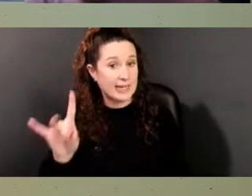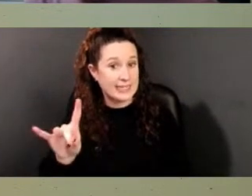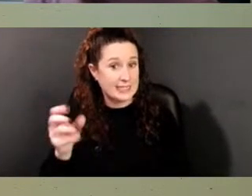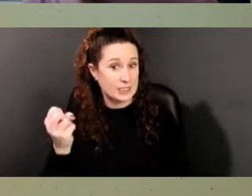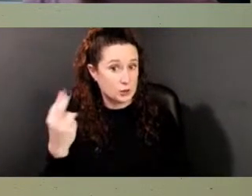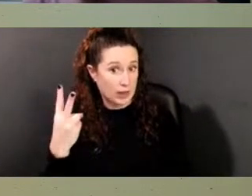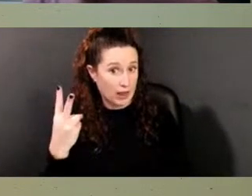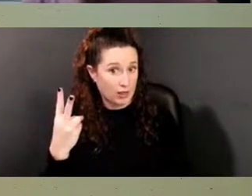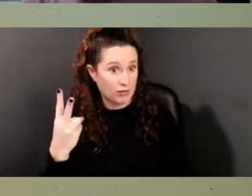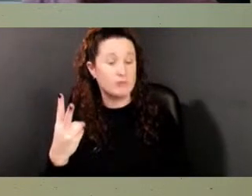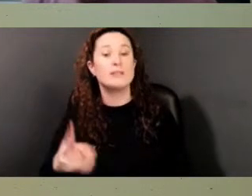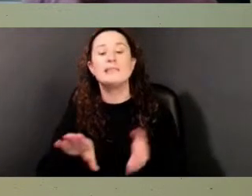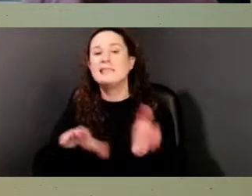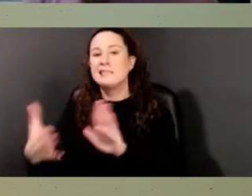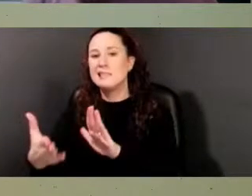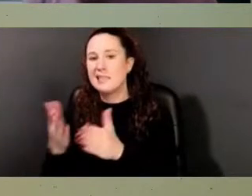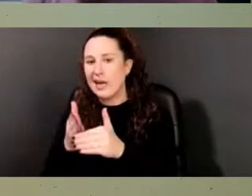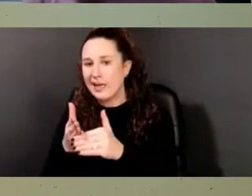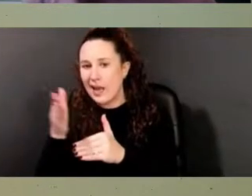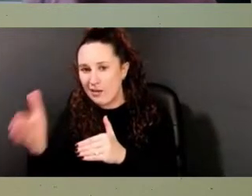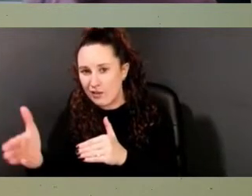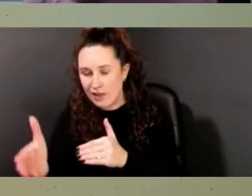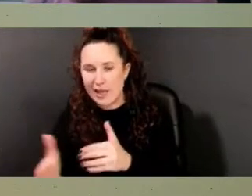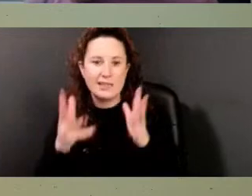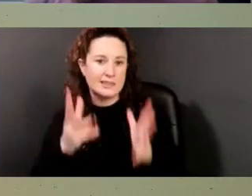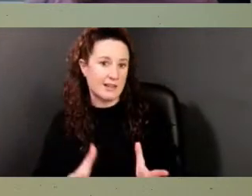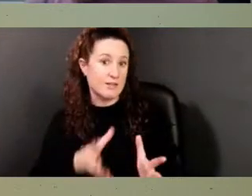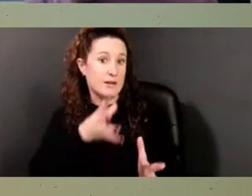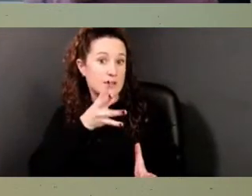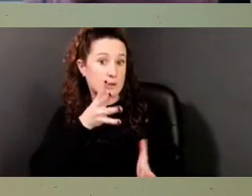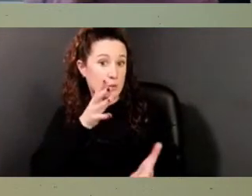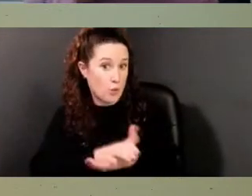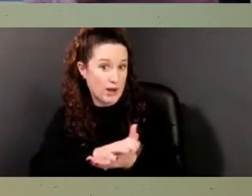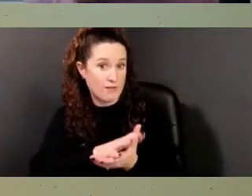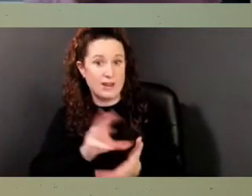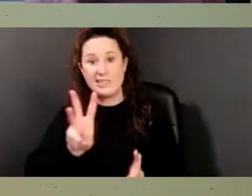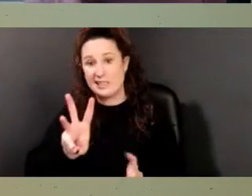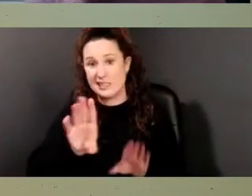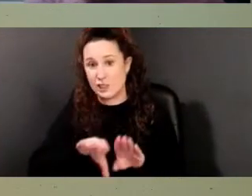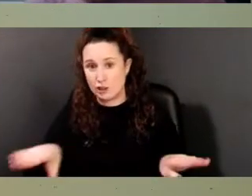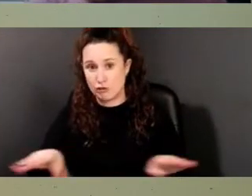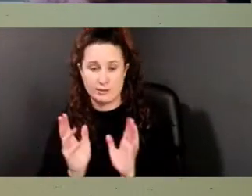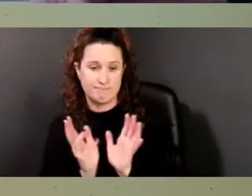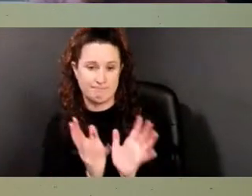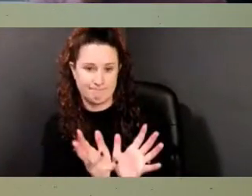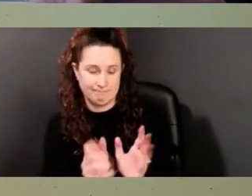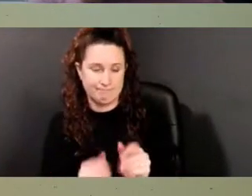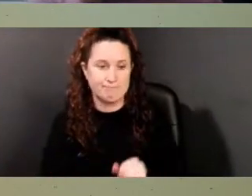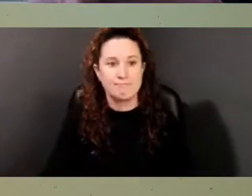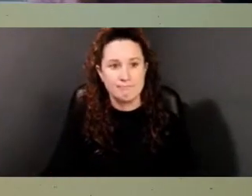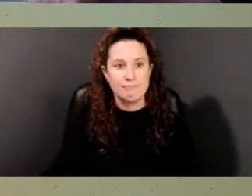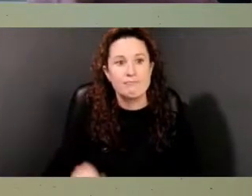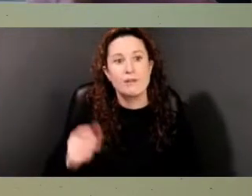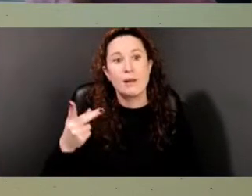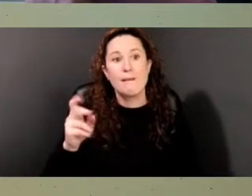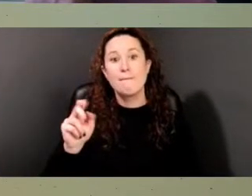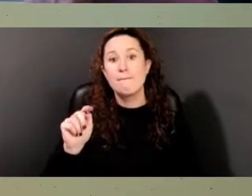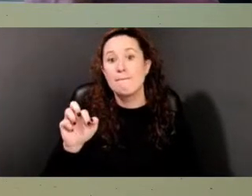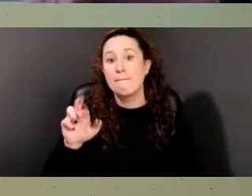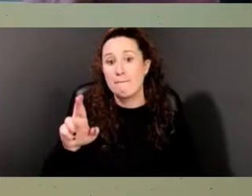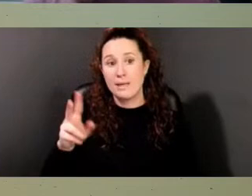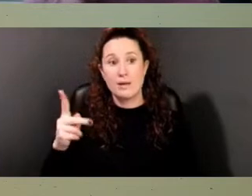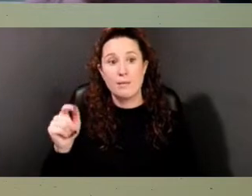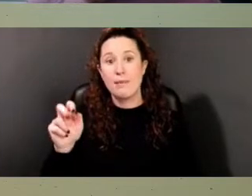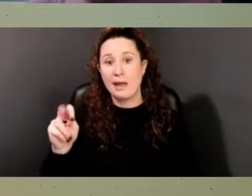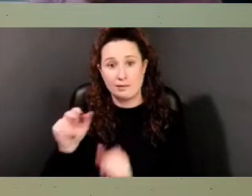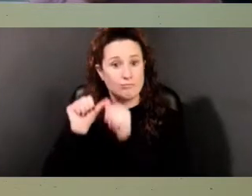few years later, leaving behind his wife and six children who were then grown. Peter Patton stayed a tenant with the Dickinson family through 1810.